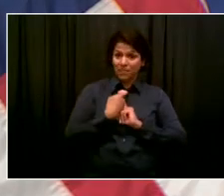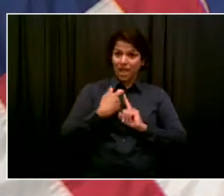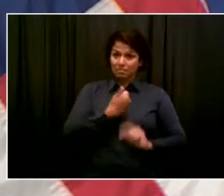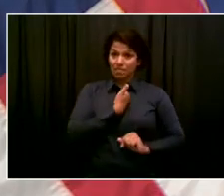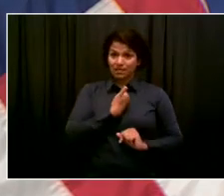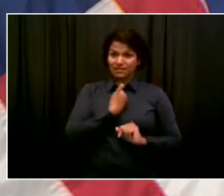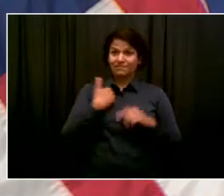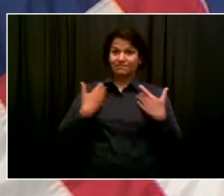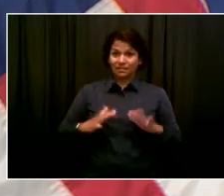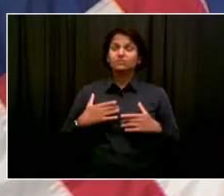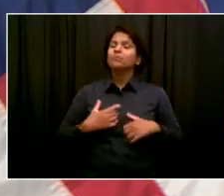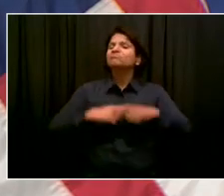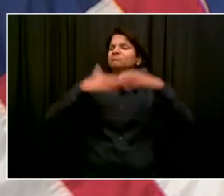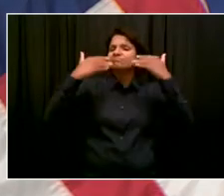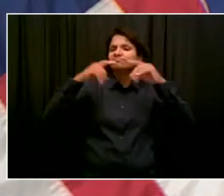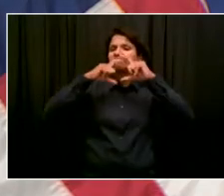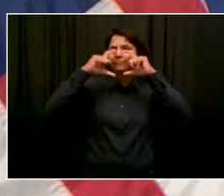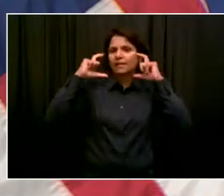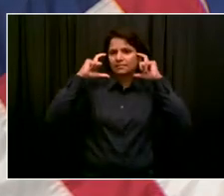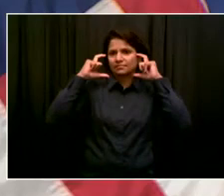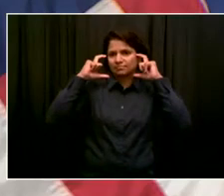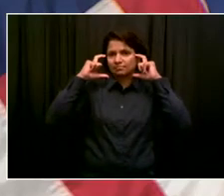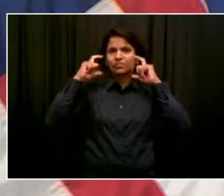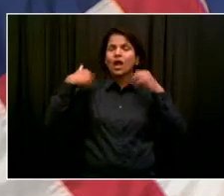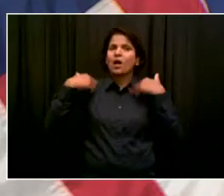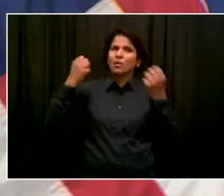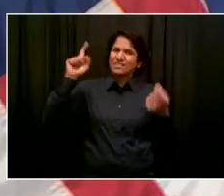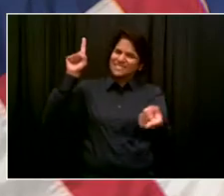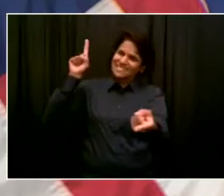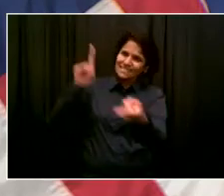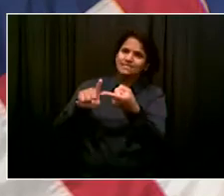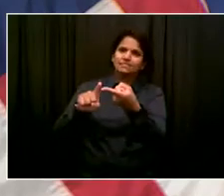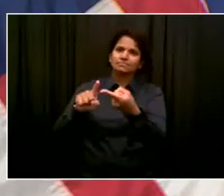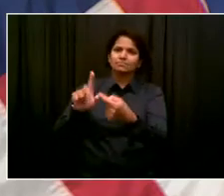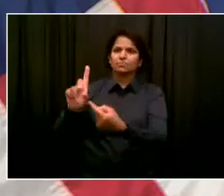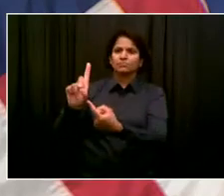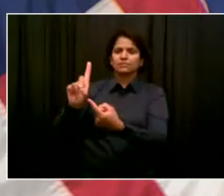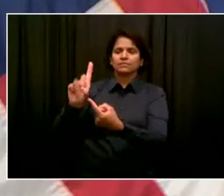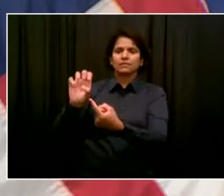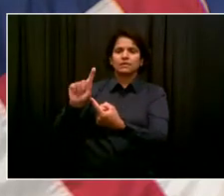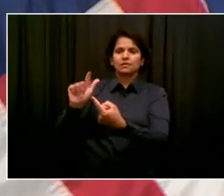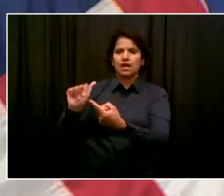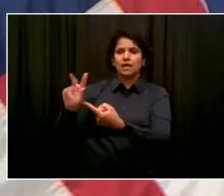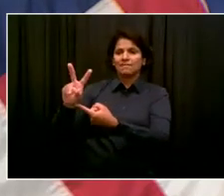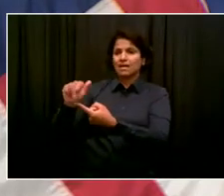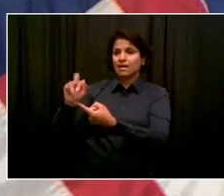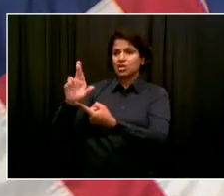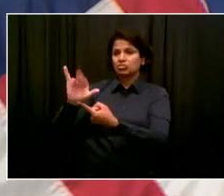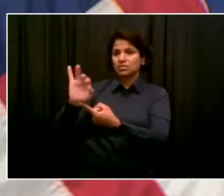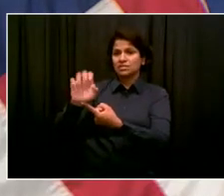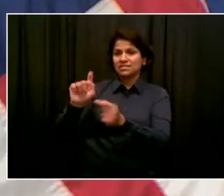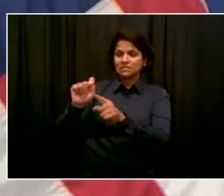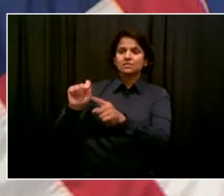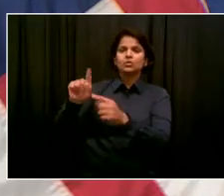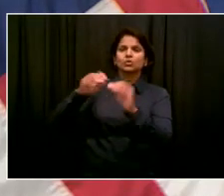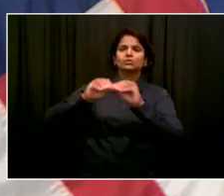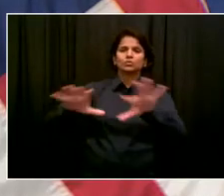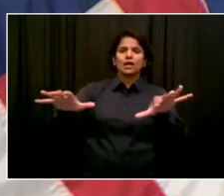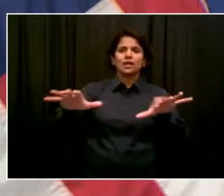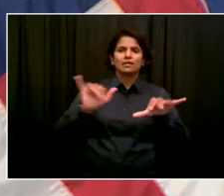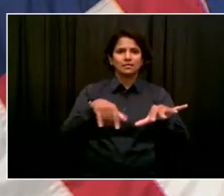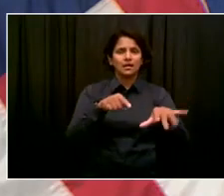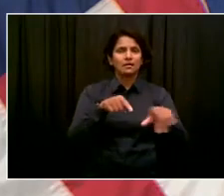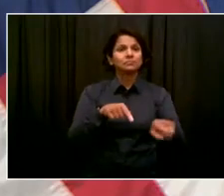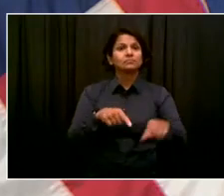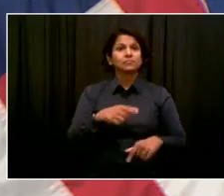However, most vital, as the mayor said, is for people who are not yet fully vaccinated to wear face coverings any time they're